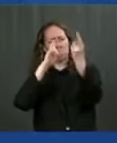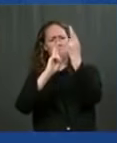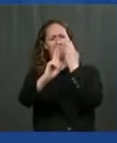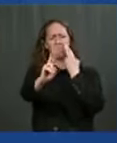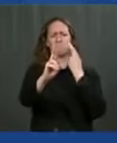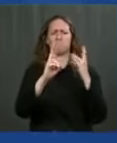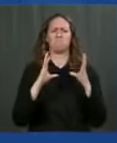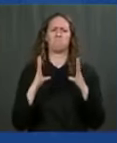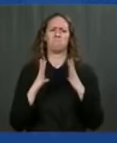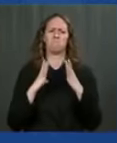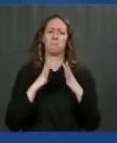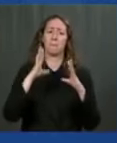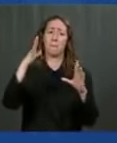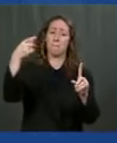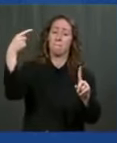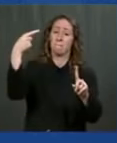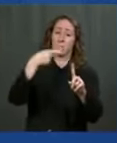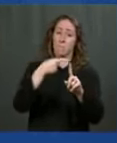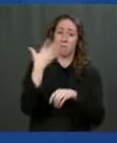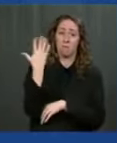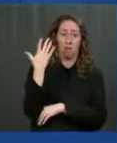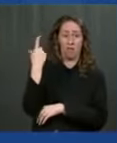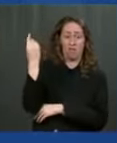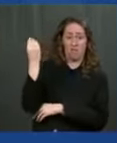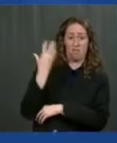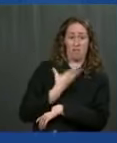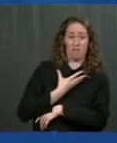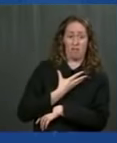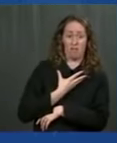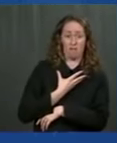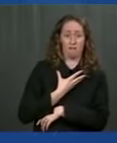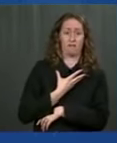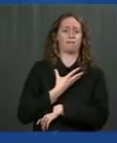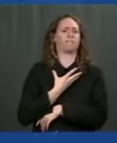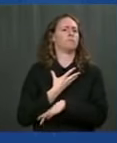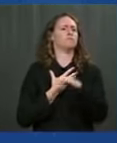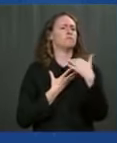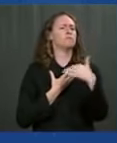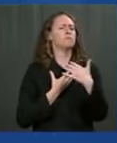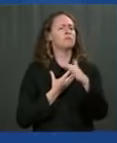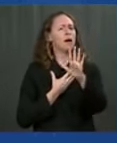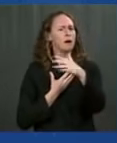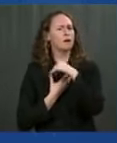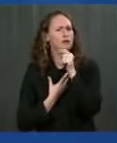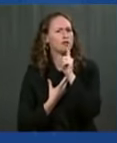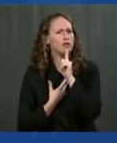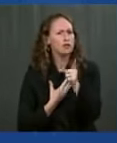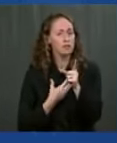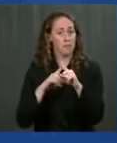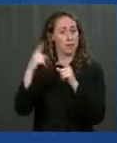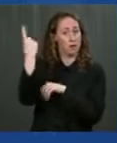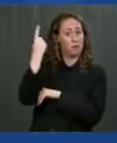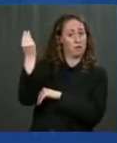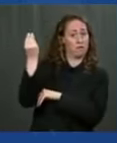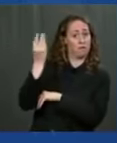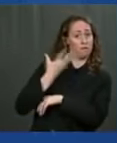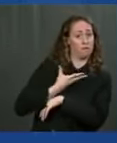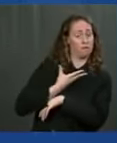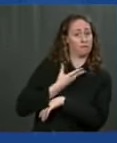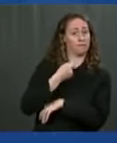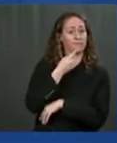told, and I must tell you, I am not certain. I was told that there are possibilities within the existing law